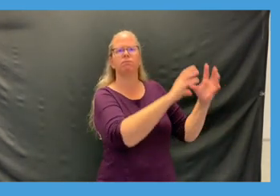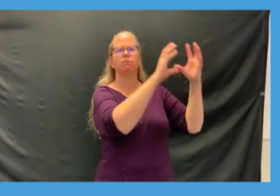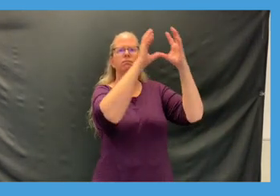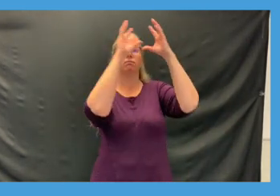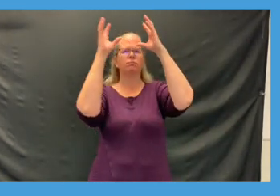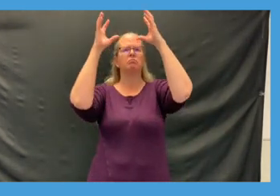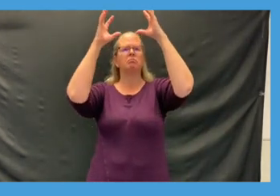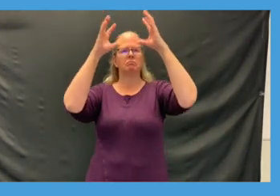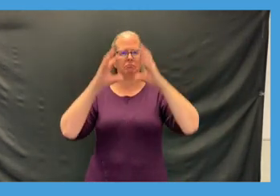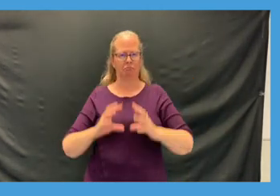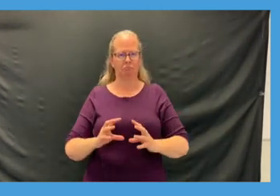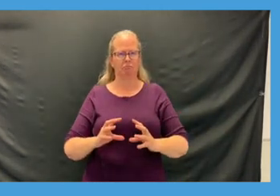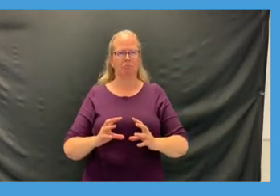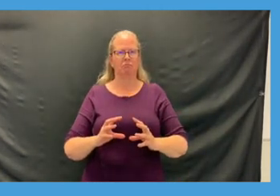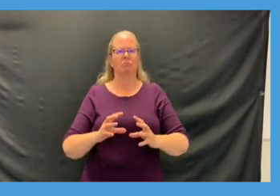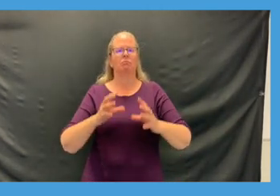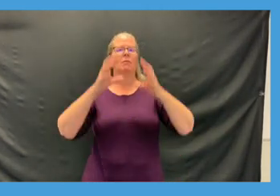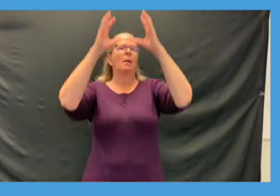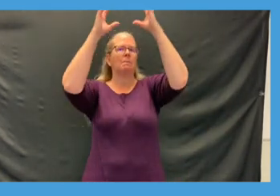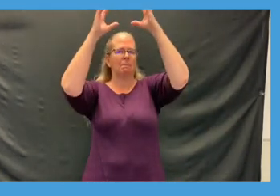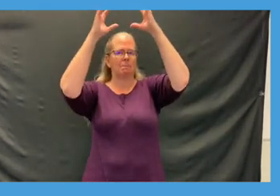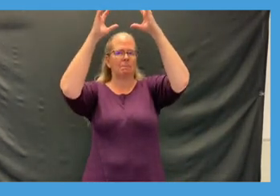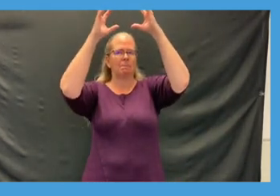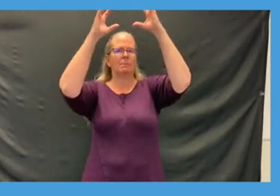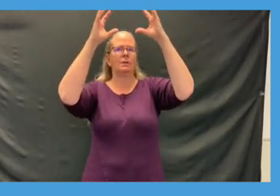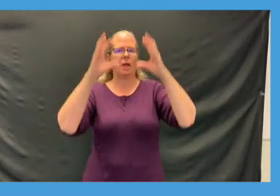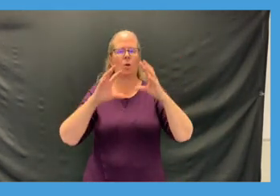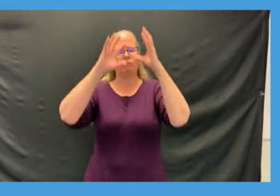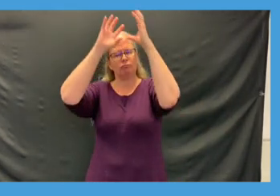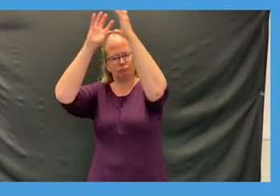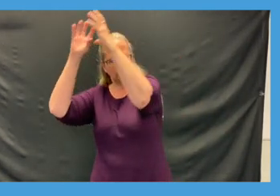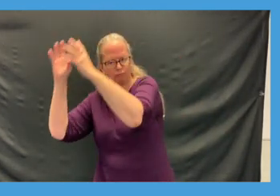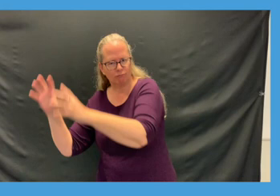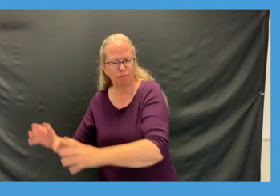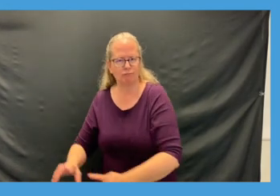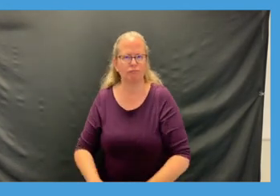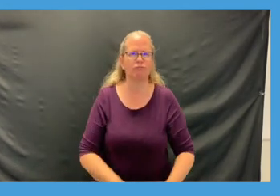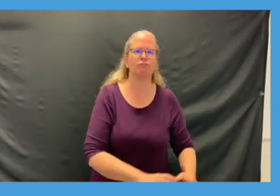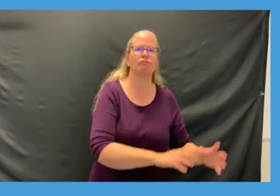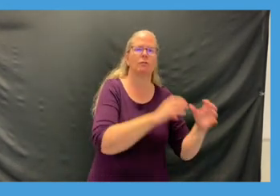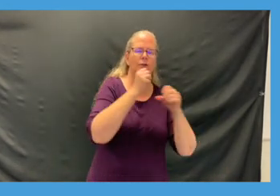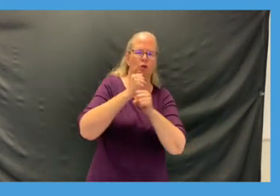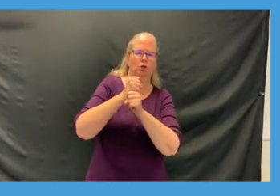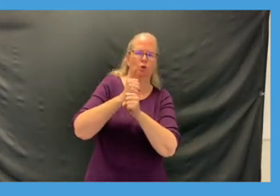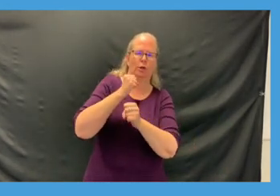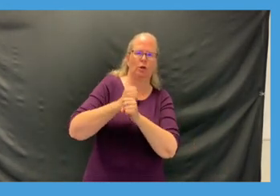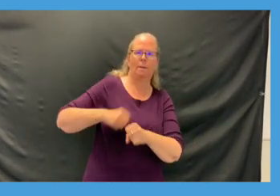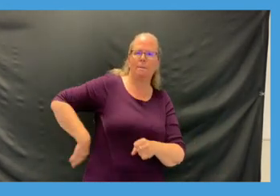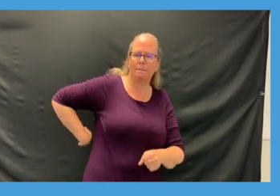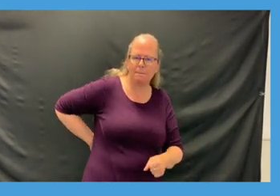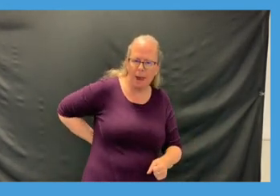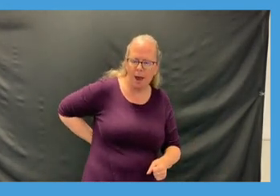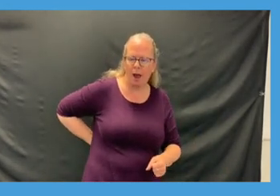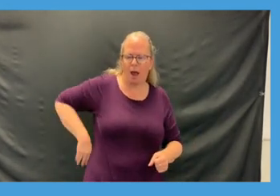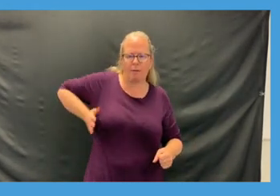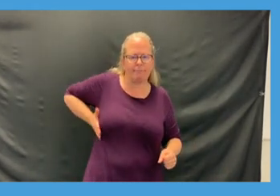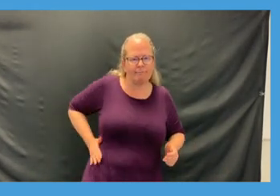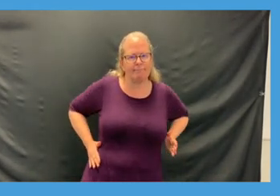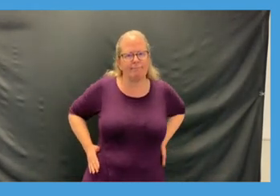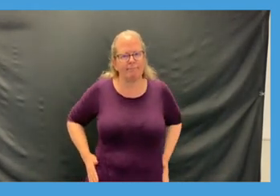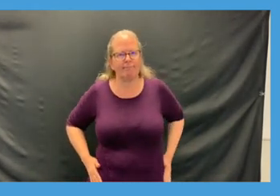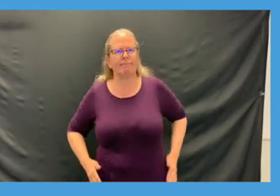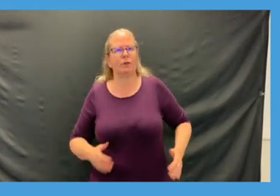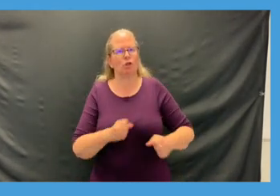big stretch then we're gonna put it down and bring it up and we're gonna start with the left side and go all the way